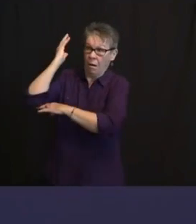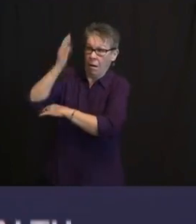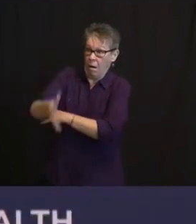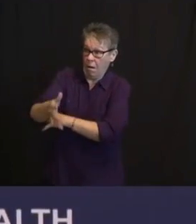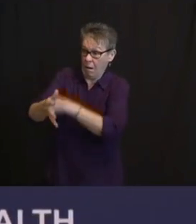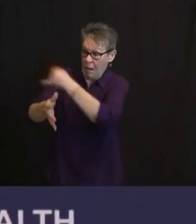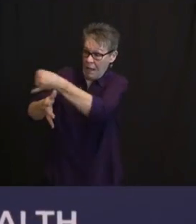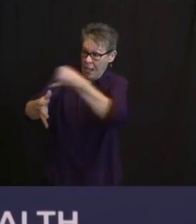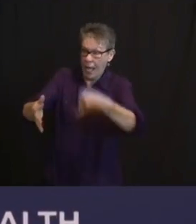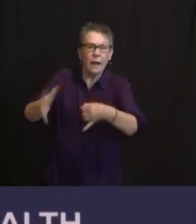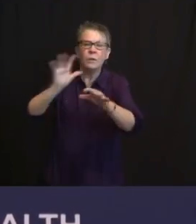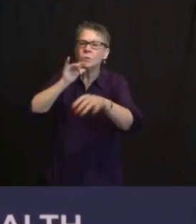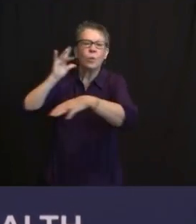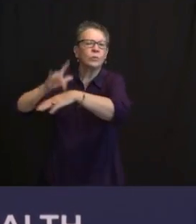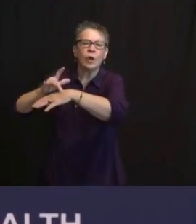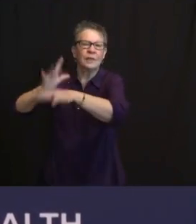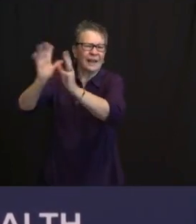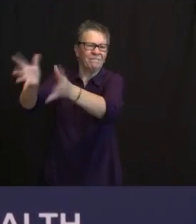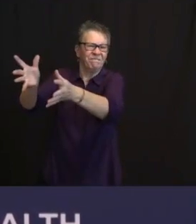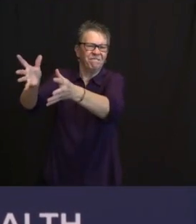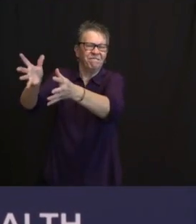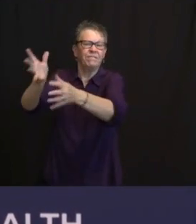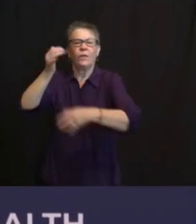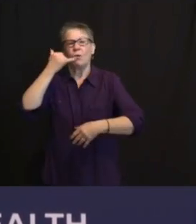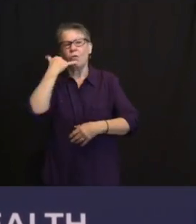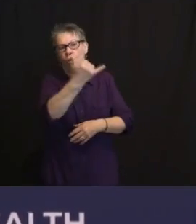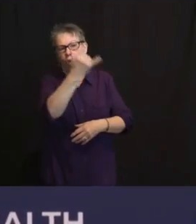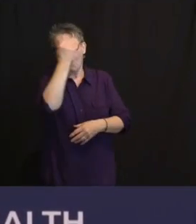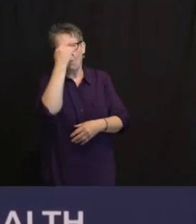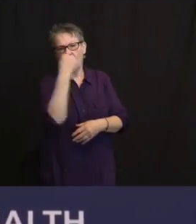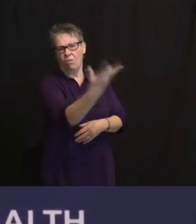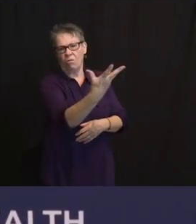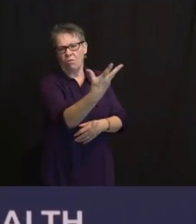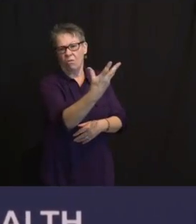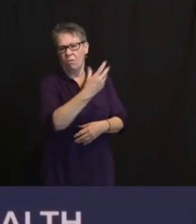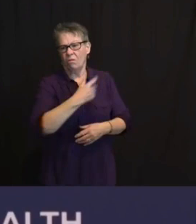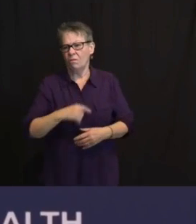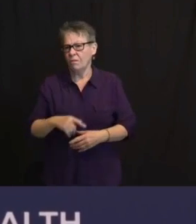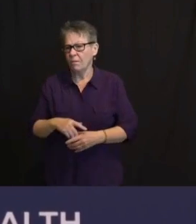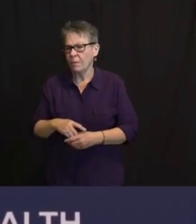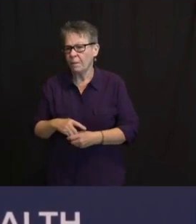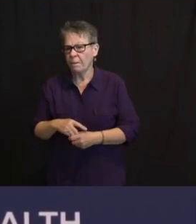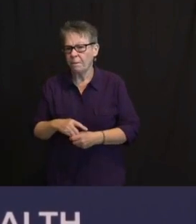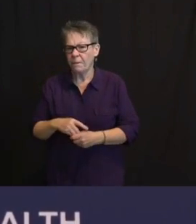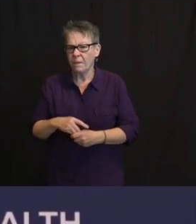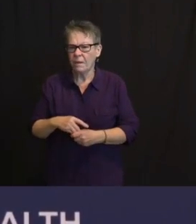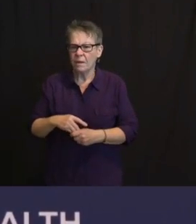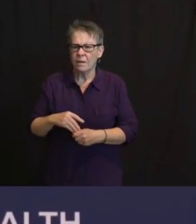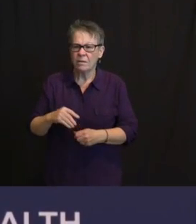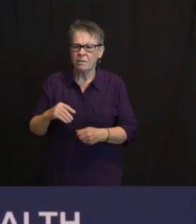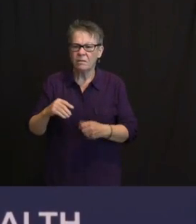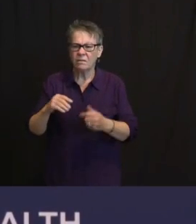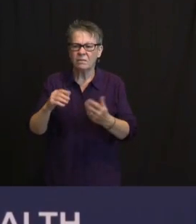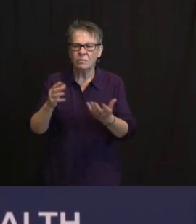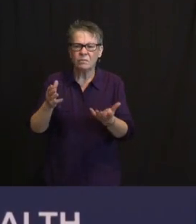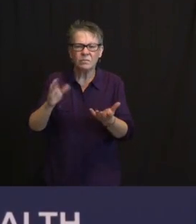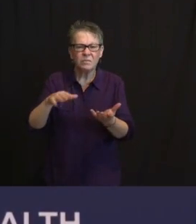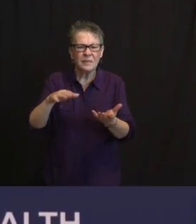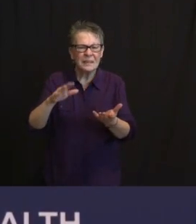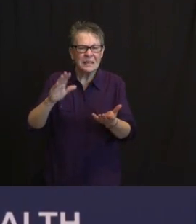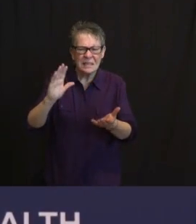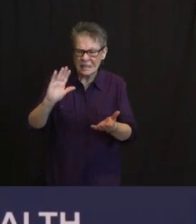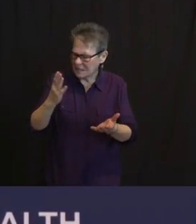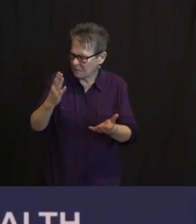COUNTIES HERE. AND THE BULK OF IT'S COMING IN LATER TODAY AND TOMORROW, I GUESS IS WHERE THE. THAT'S CORRECT. I THINK THE ADVISORY